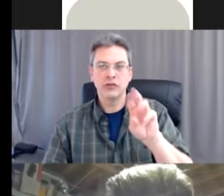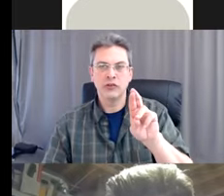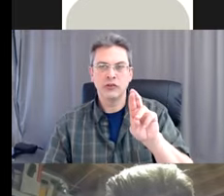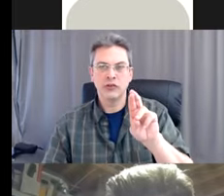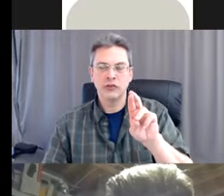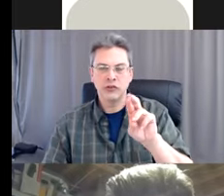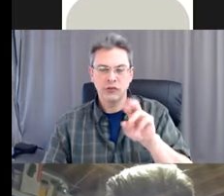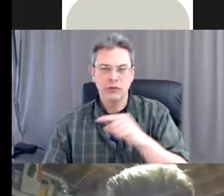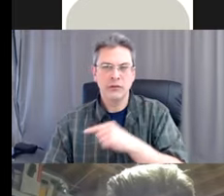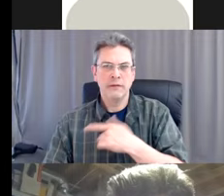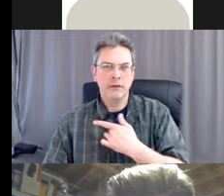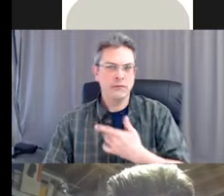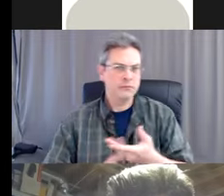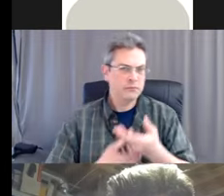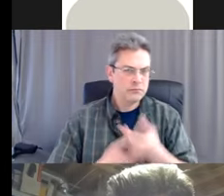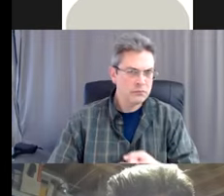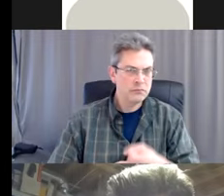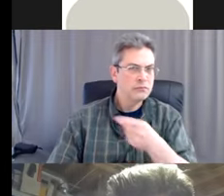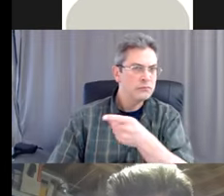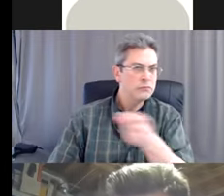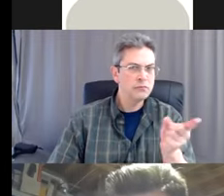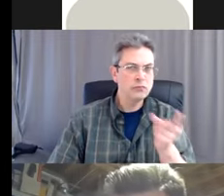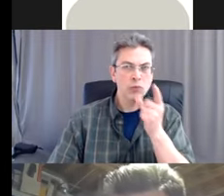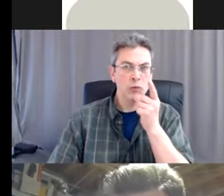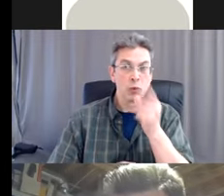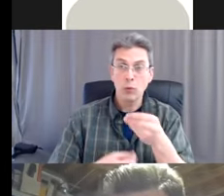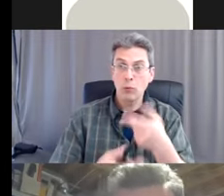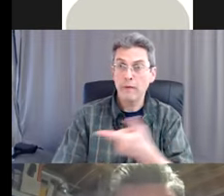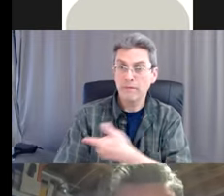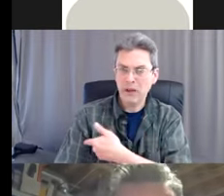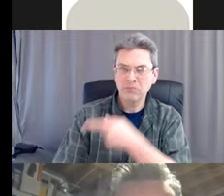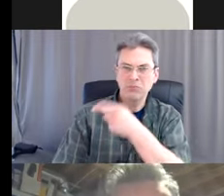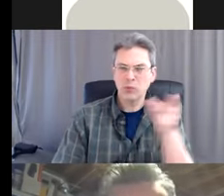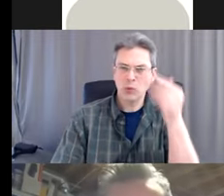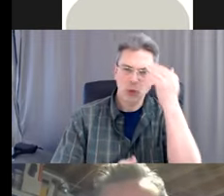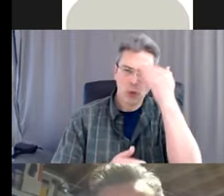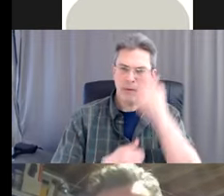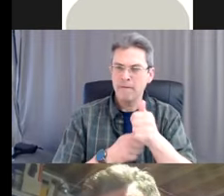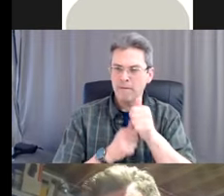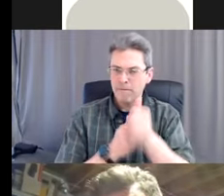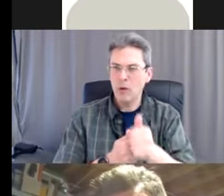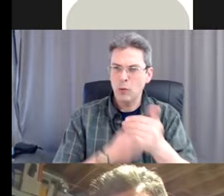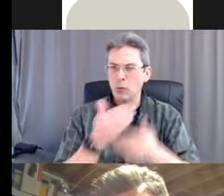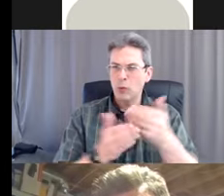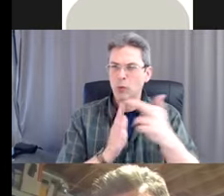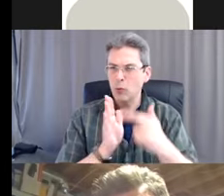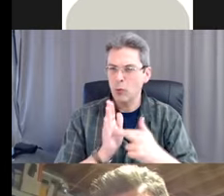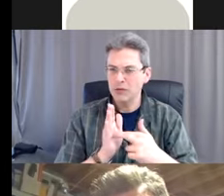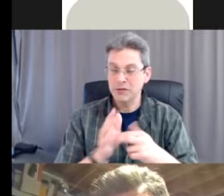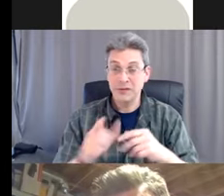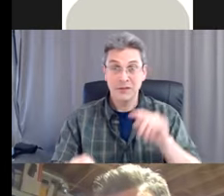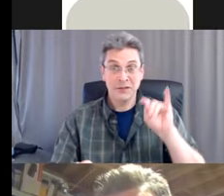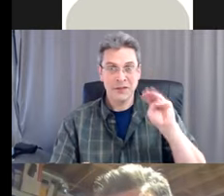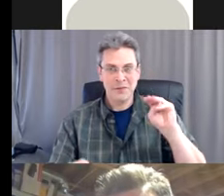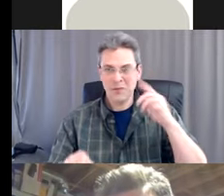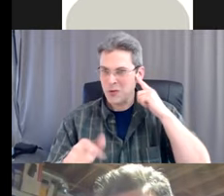staff. They're following all the protocols. So that's wonderful. Awesome. Great to hear. Always nice to